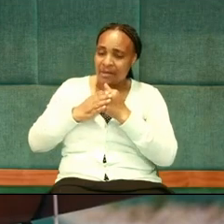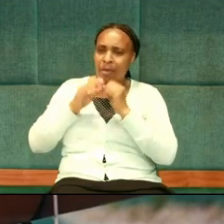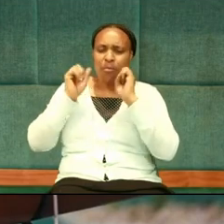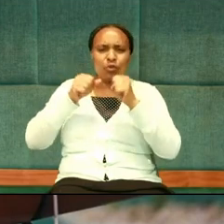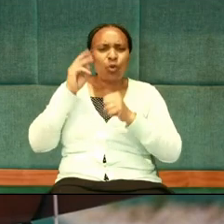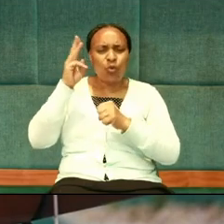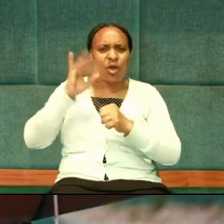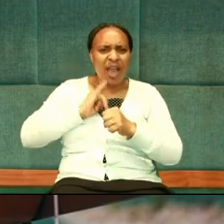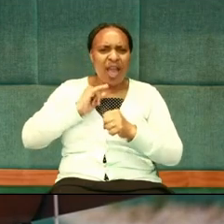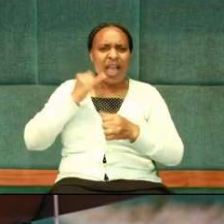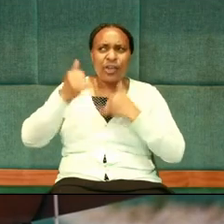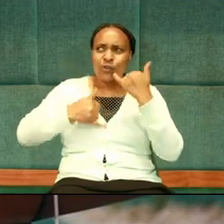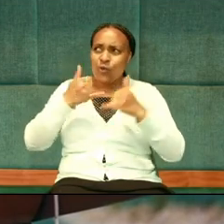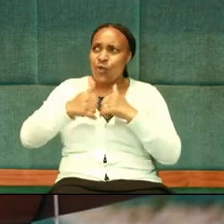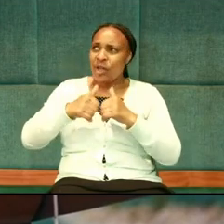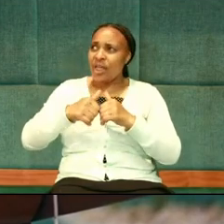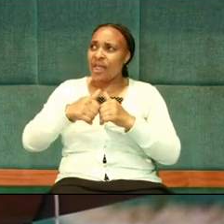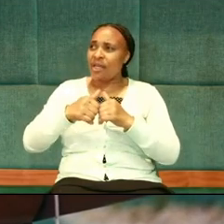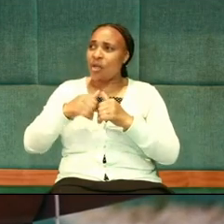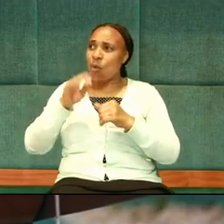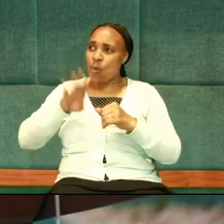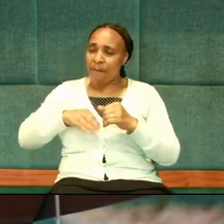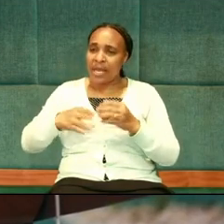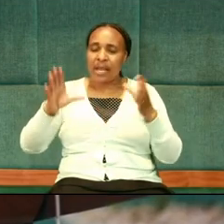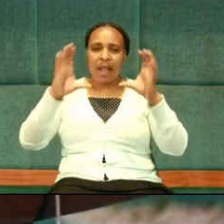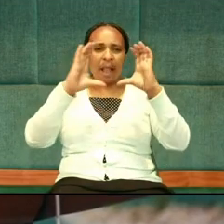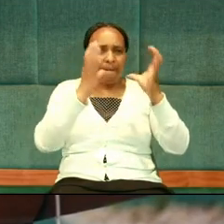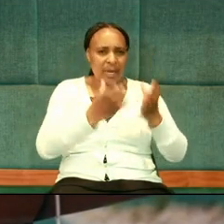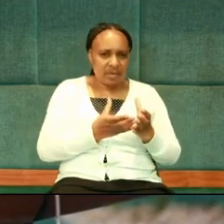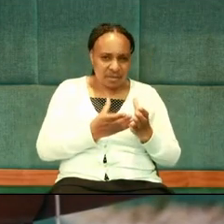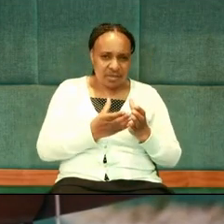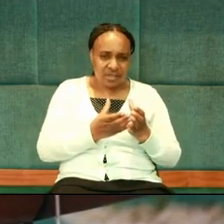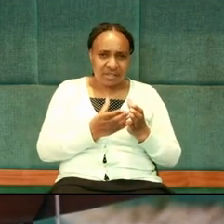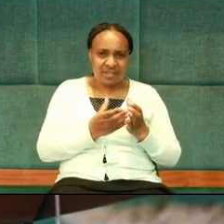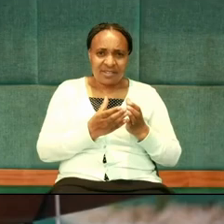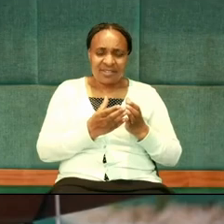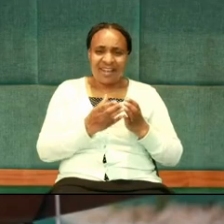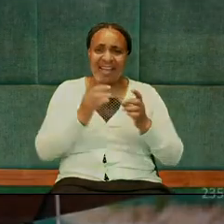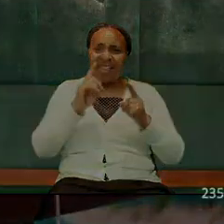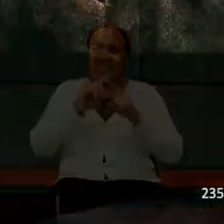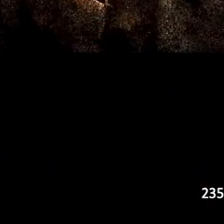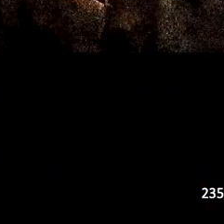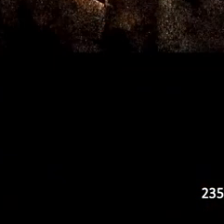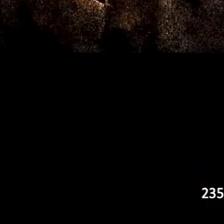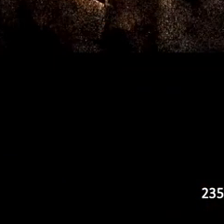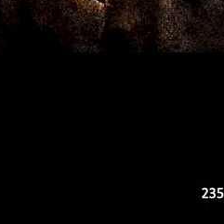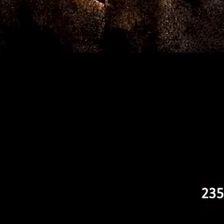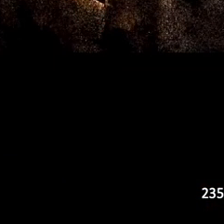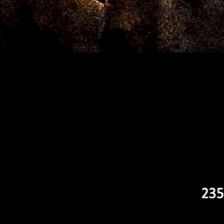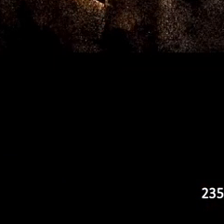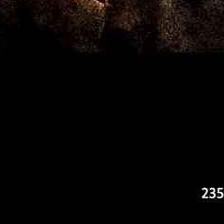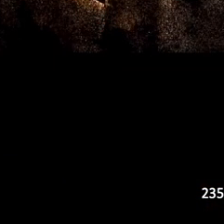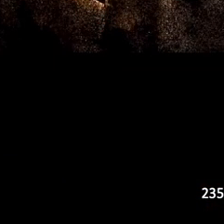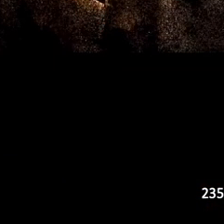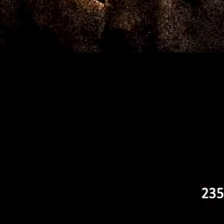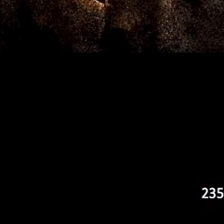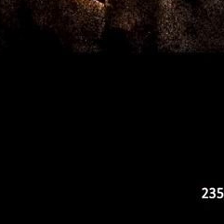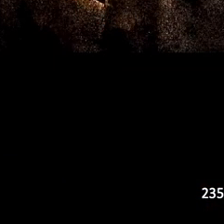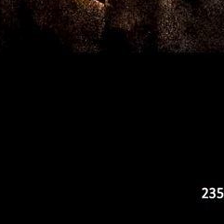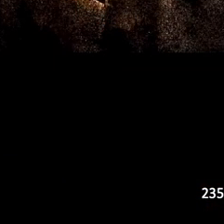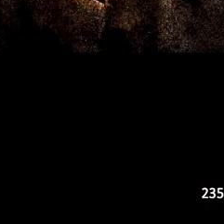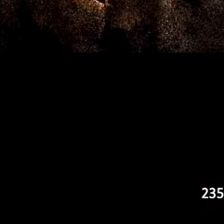company without undue suspicion? I covered it. And jealousy. Encouraging him to be sociable.